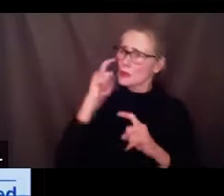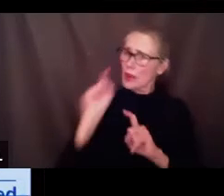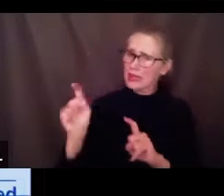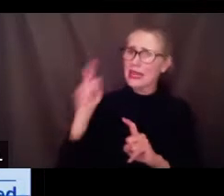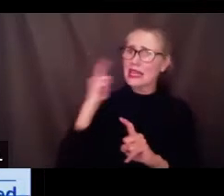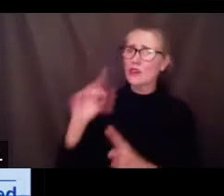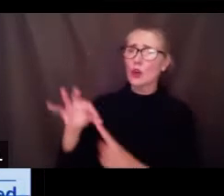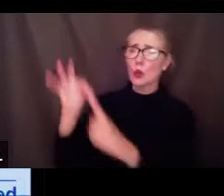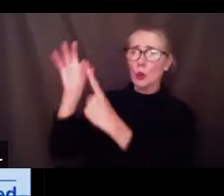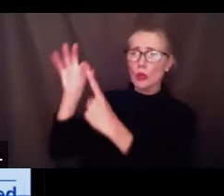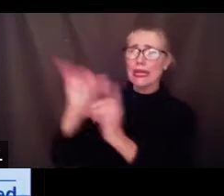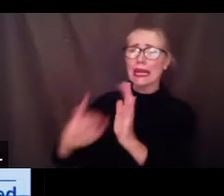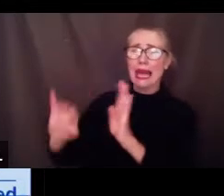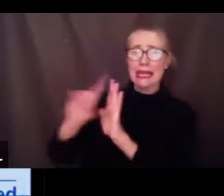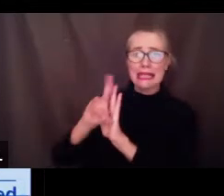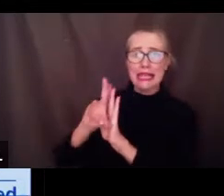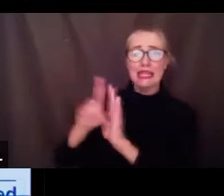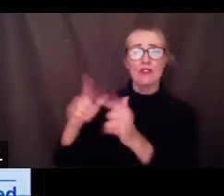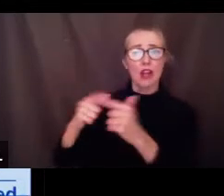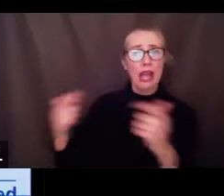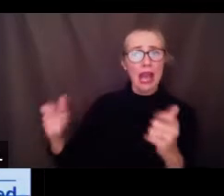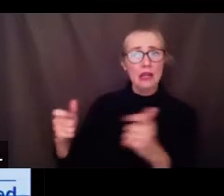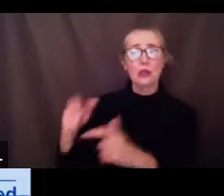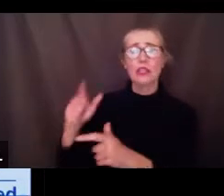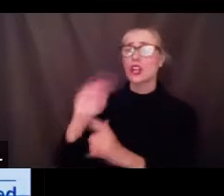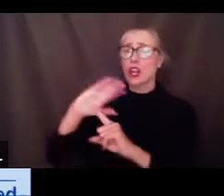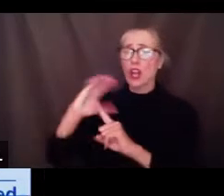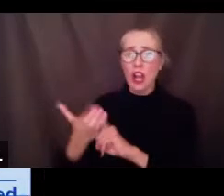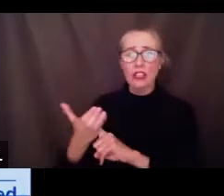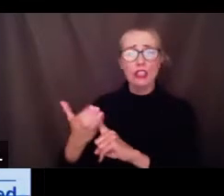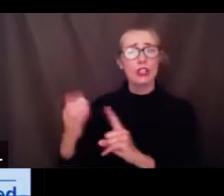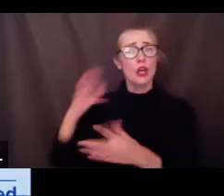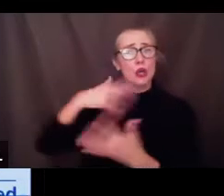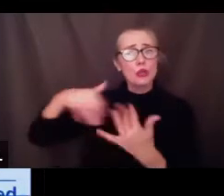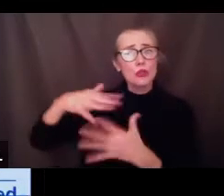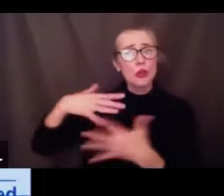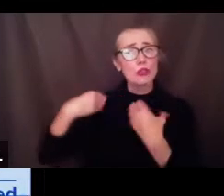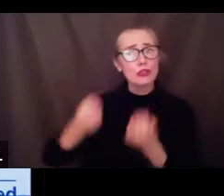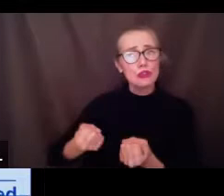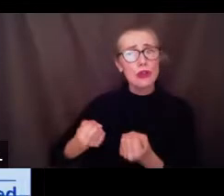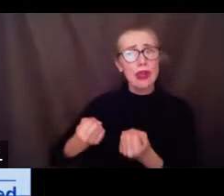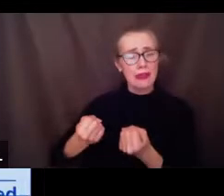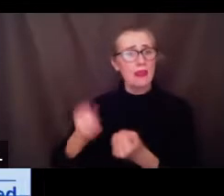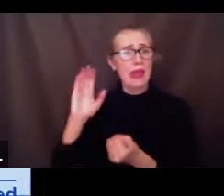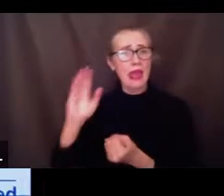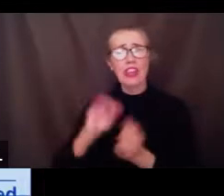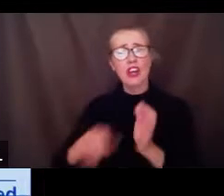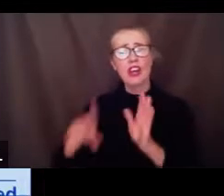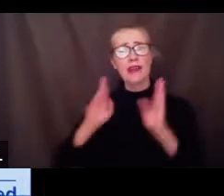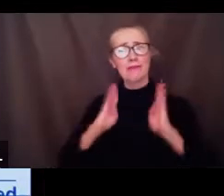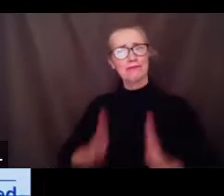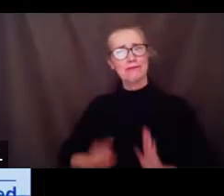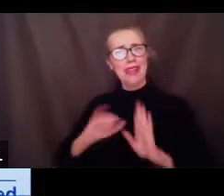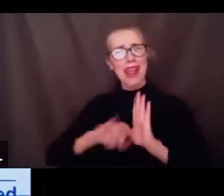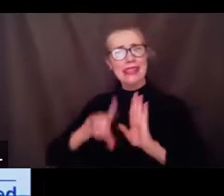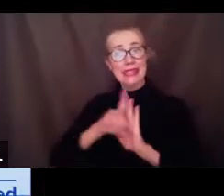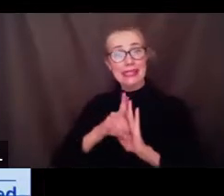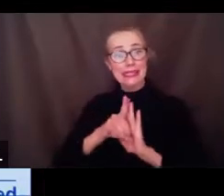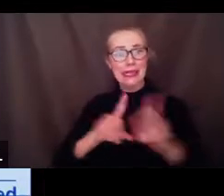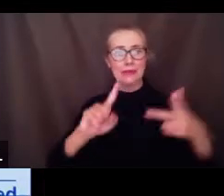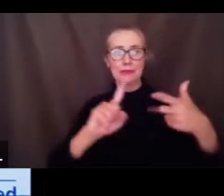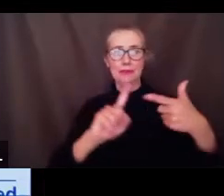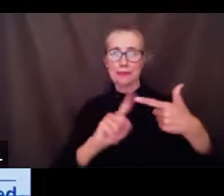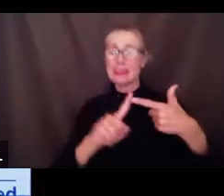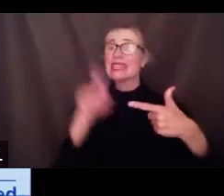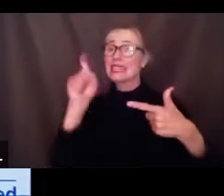linguistic identity, social emotional strengths, prior knowledge and lived experience. We believe that a student deserves a safe